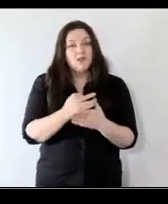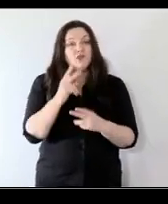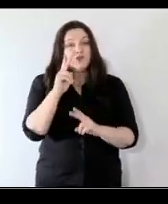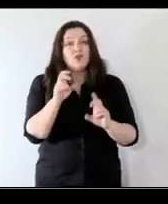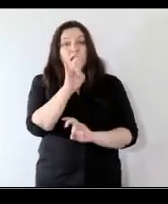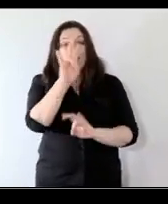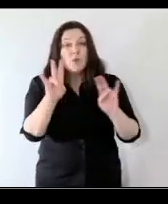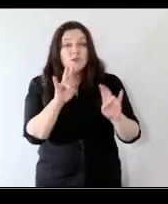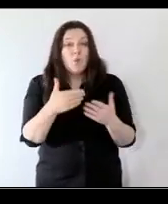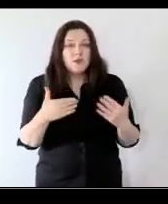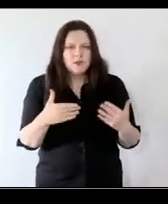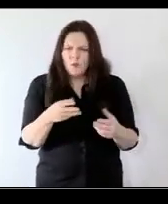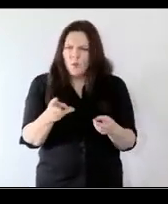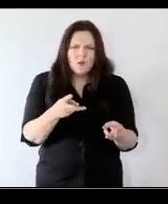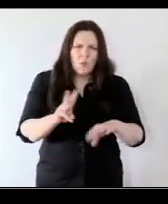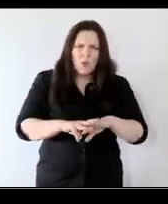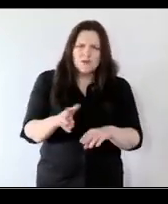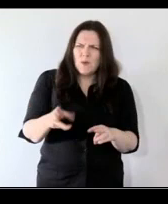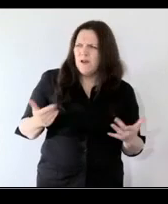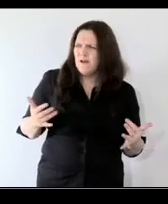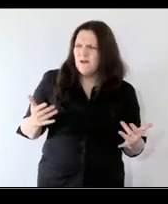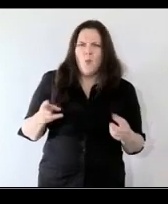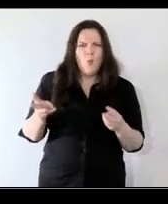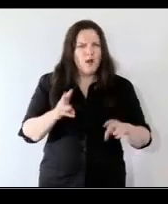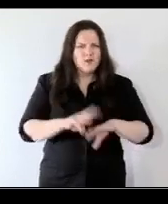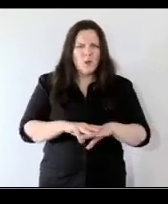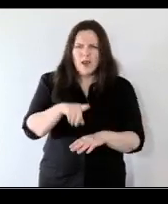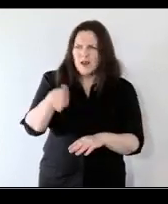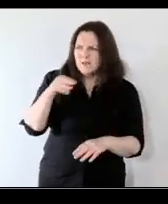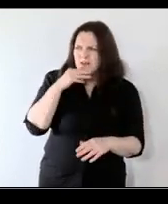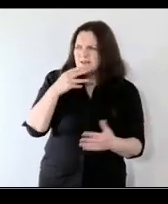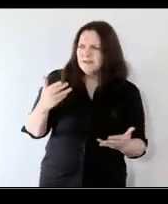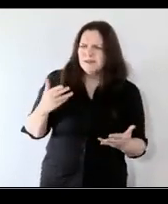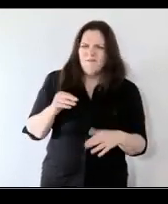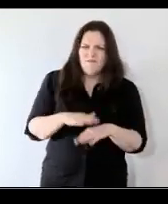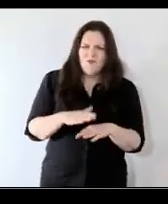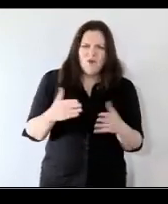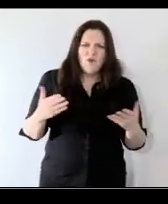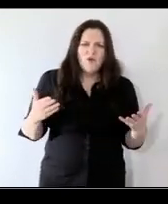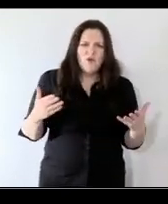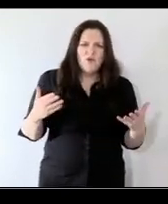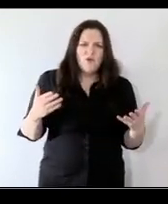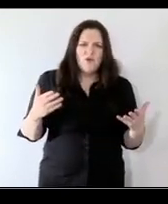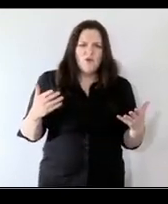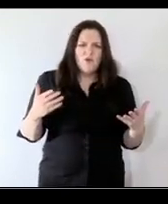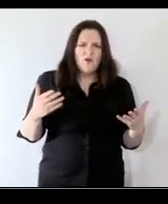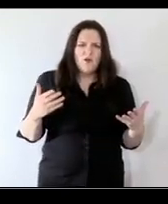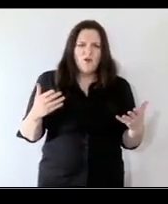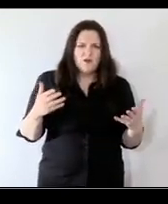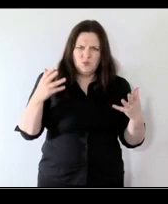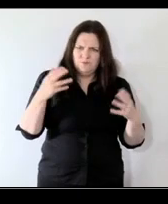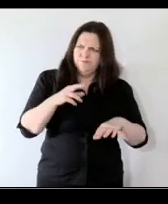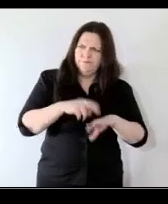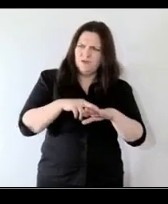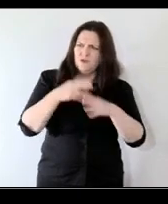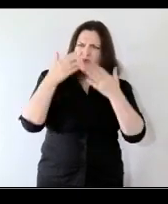about what works you know what works to unleash greater to amplify